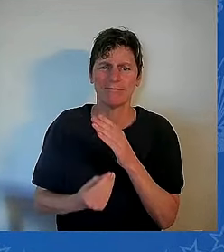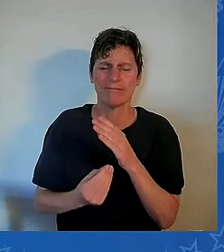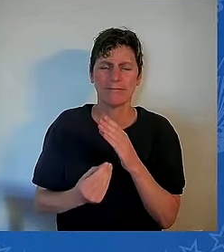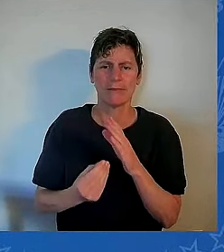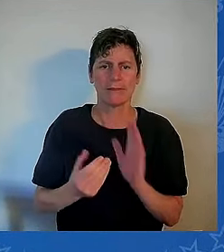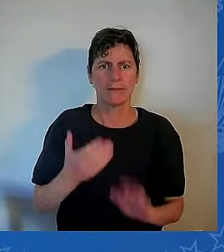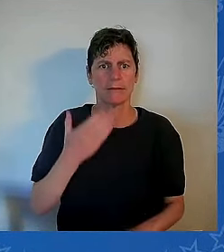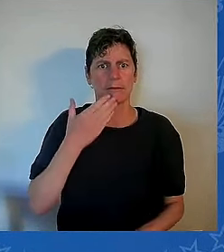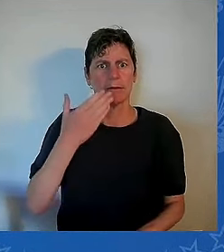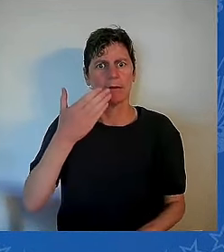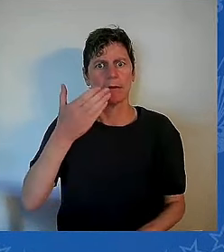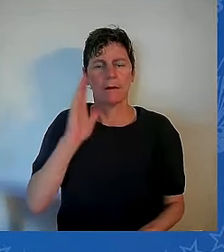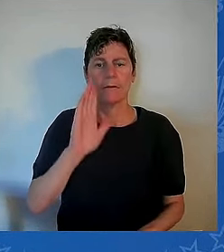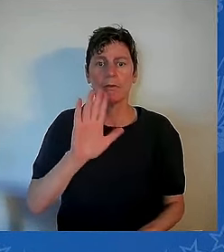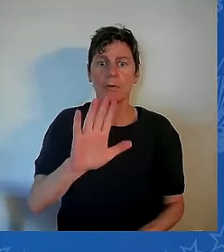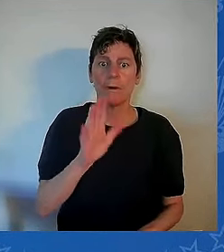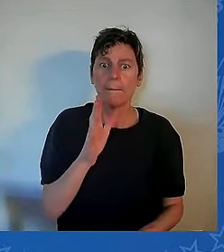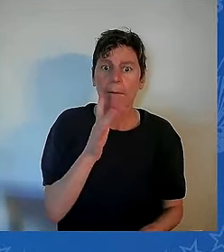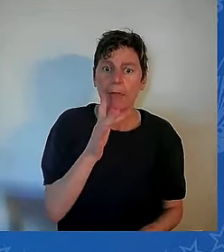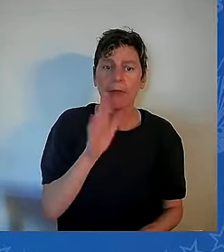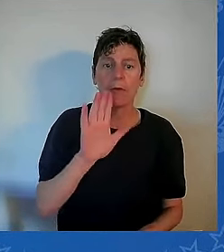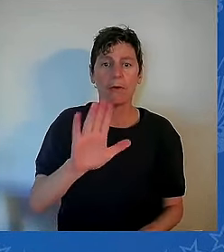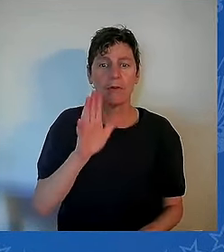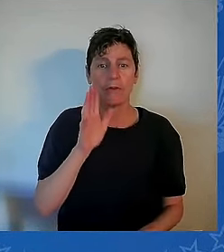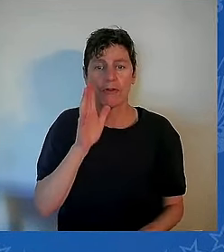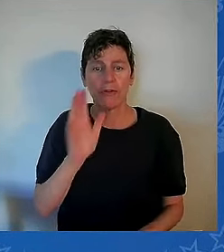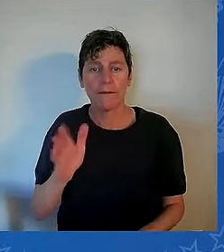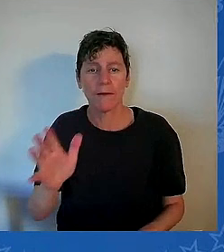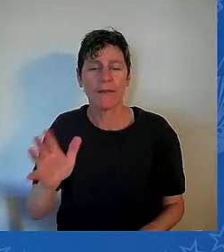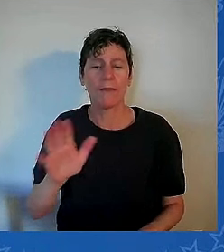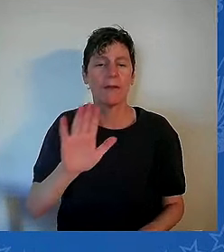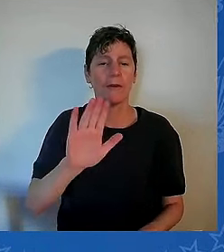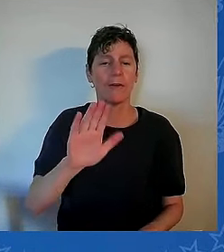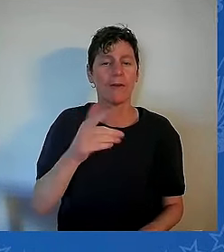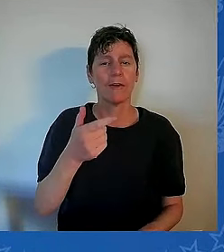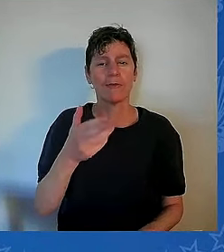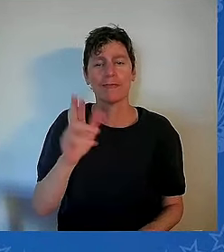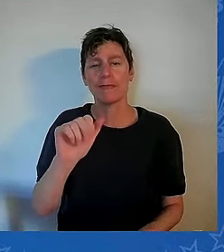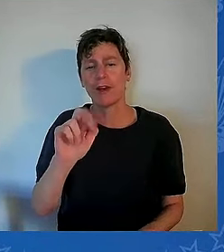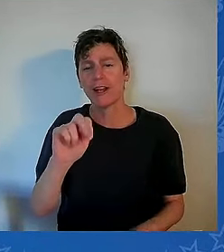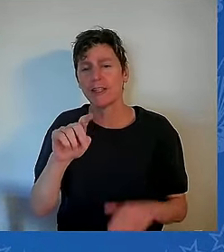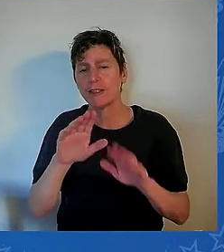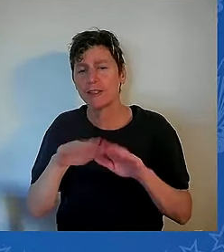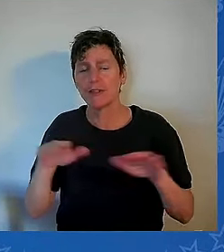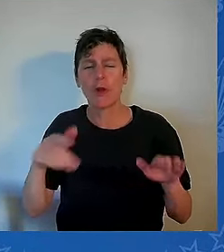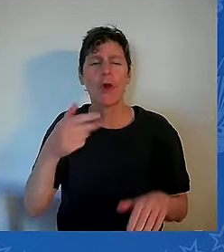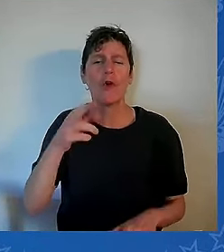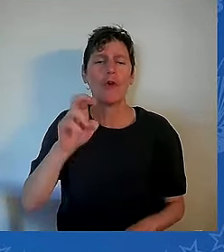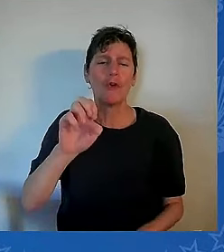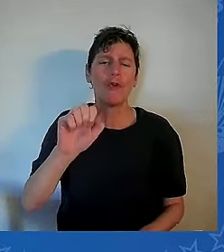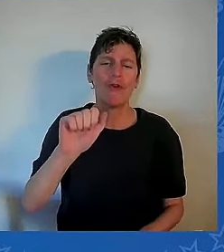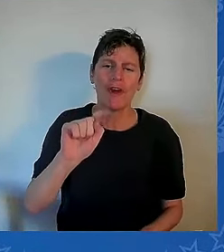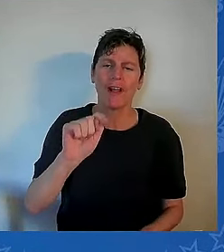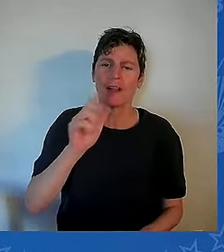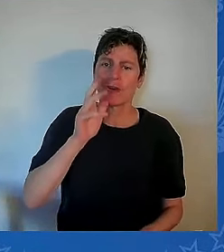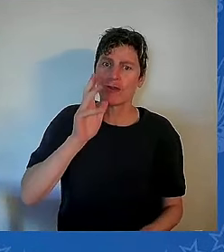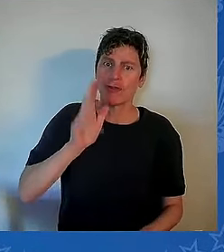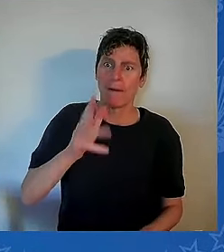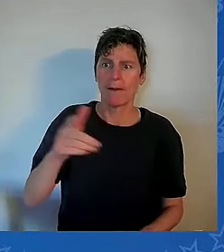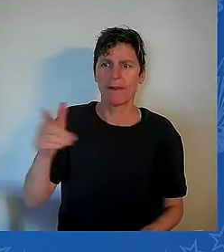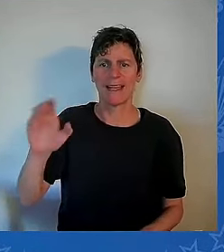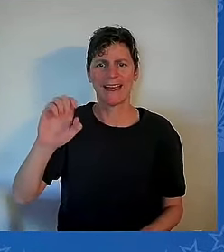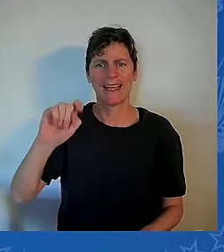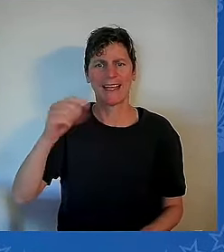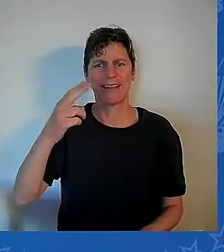to bear witness to the day before